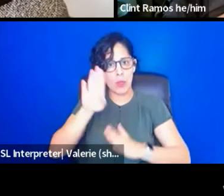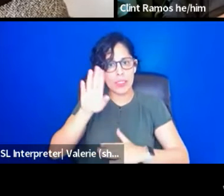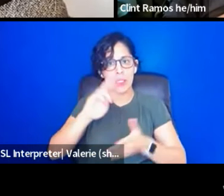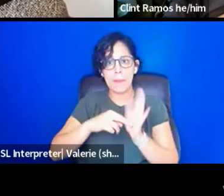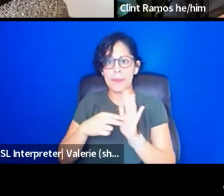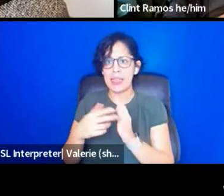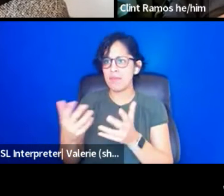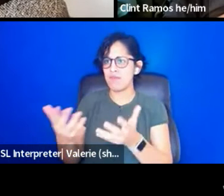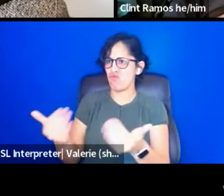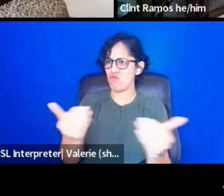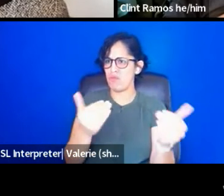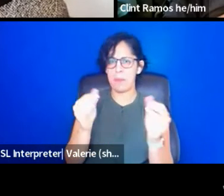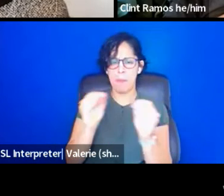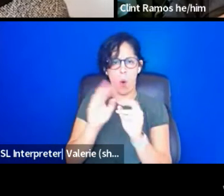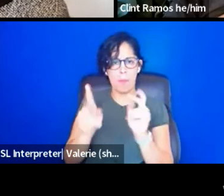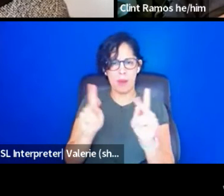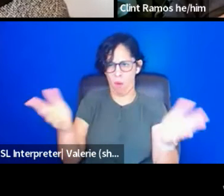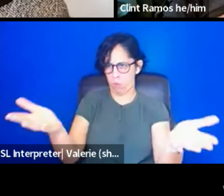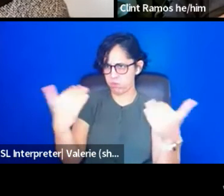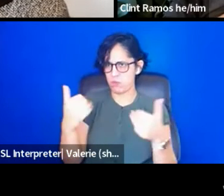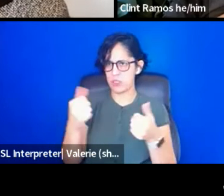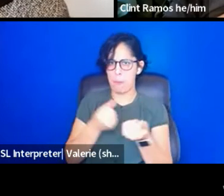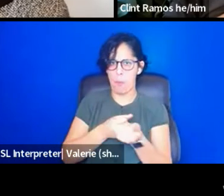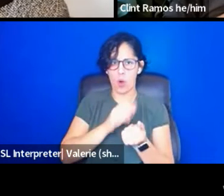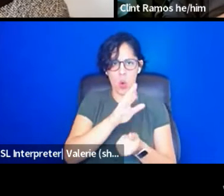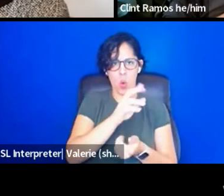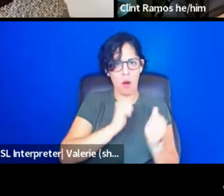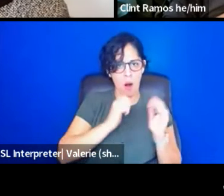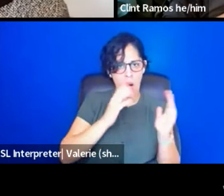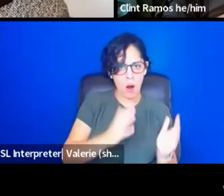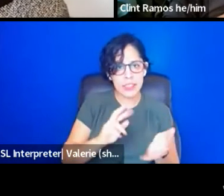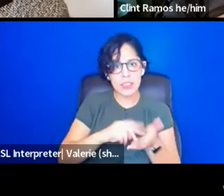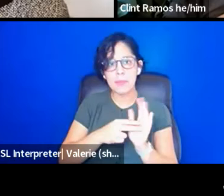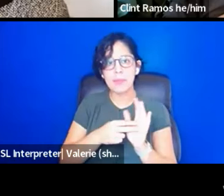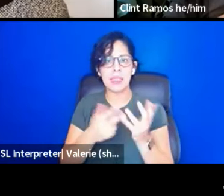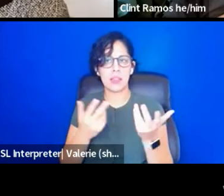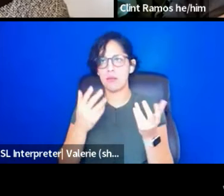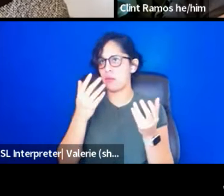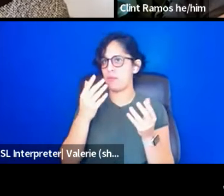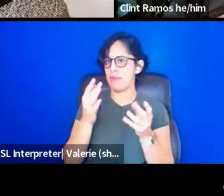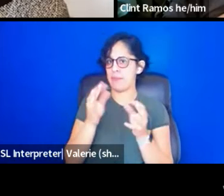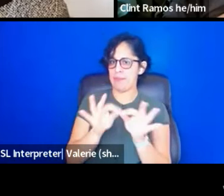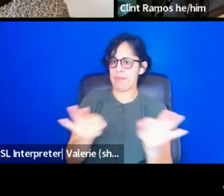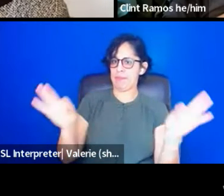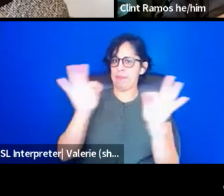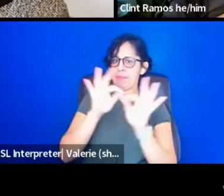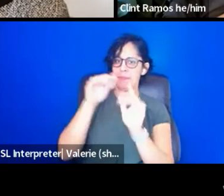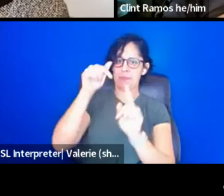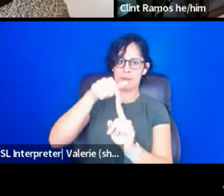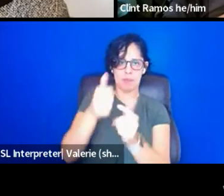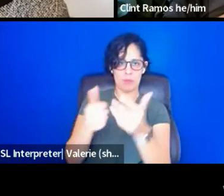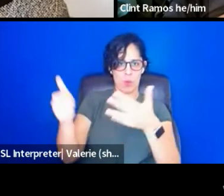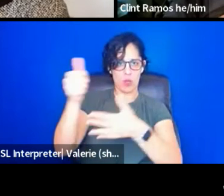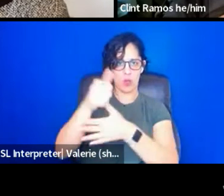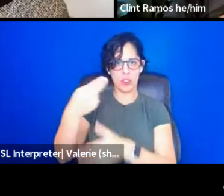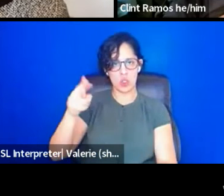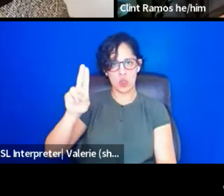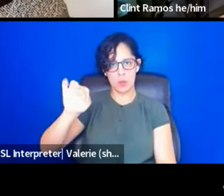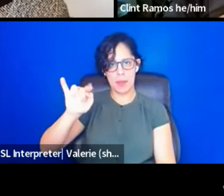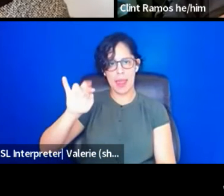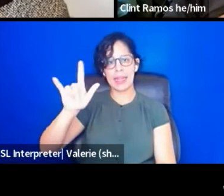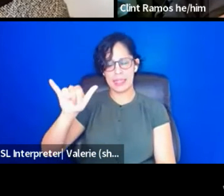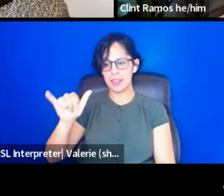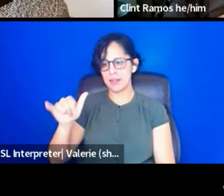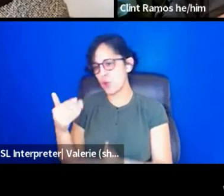work of your artists and talking about centering humanity, even values of how you fundraise. Um, so thank you all for that. Um,